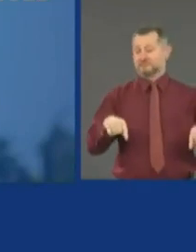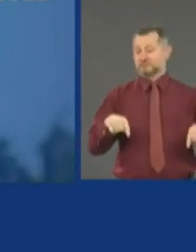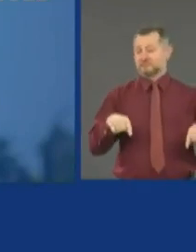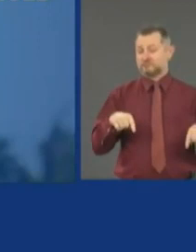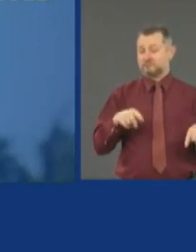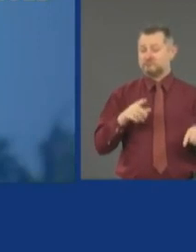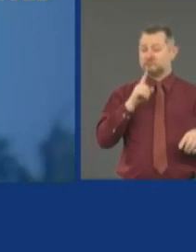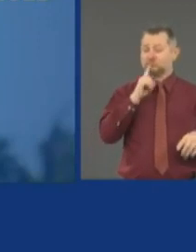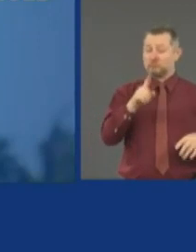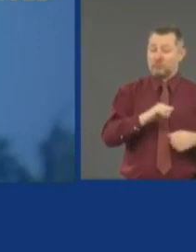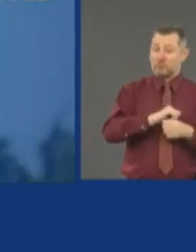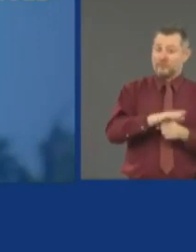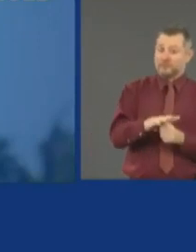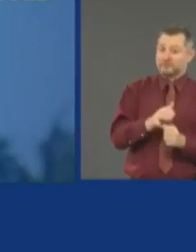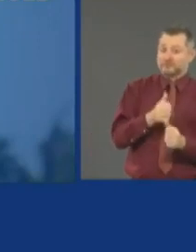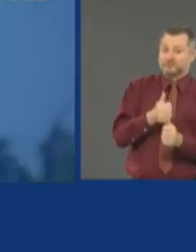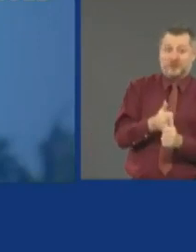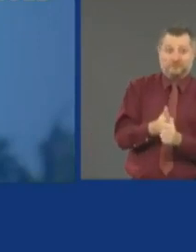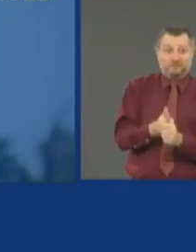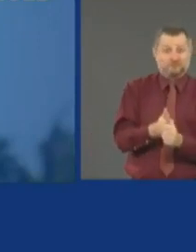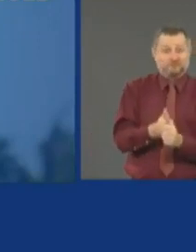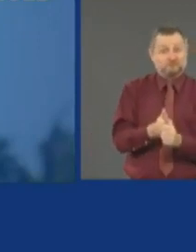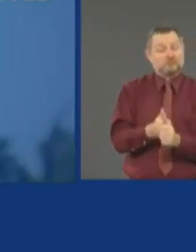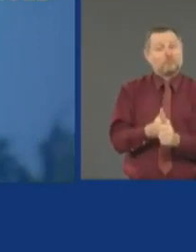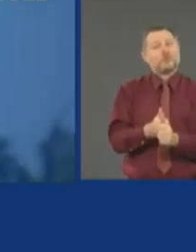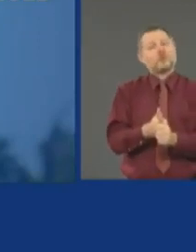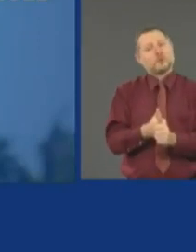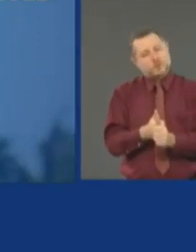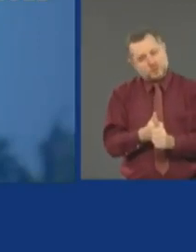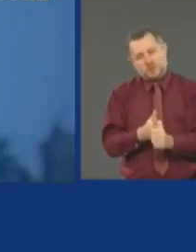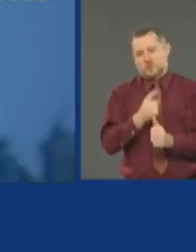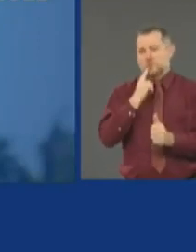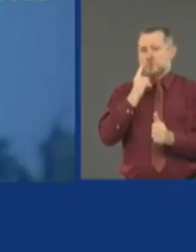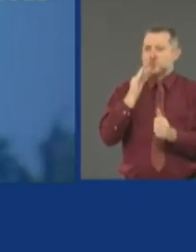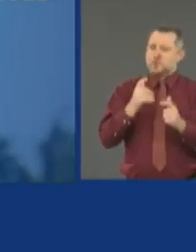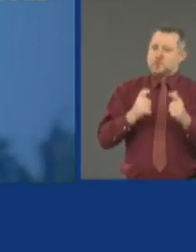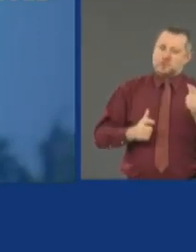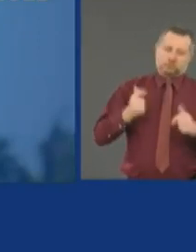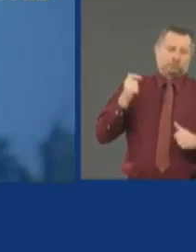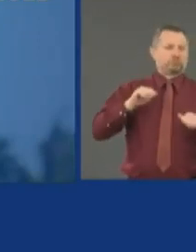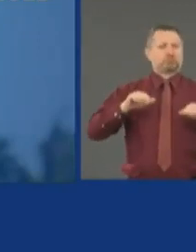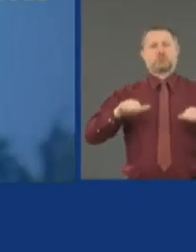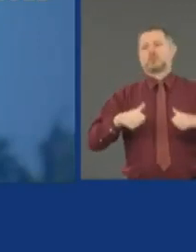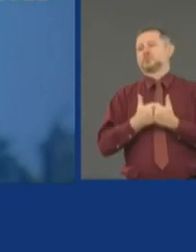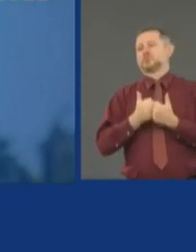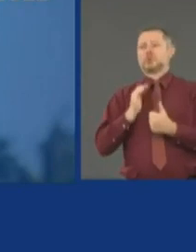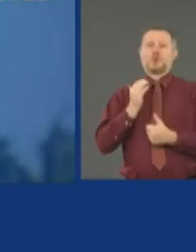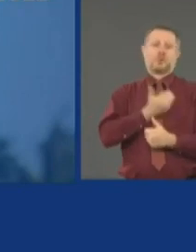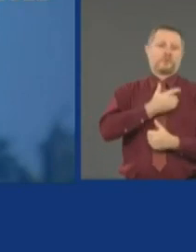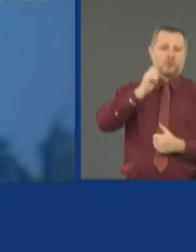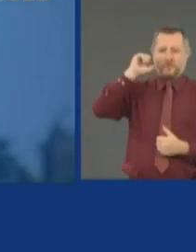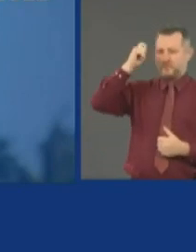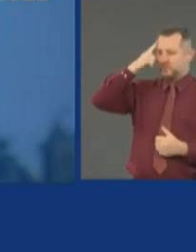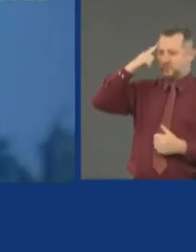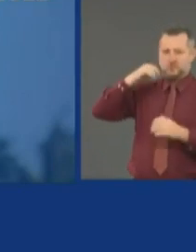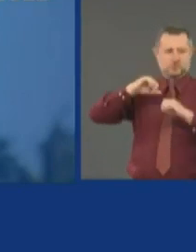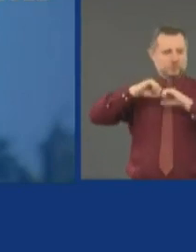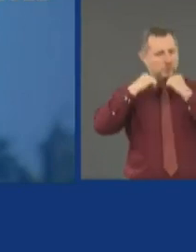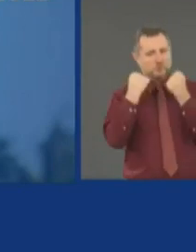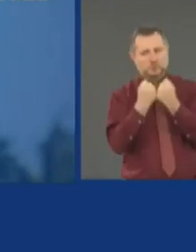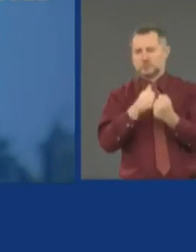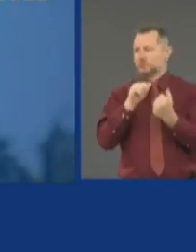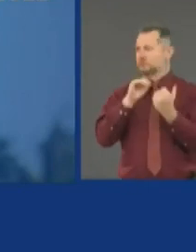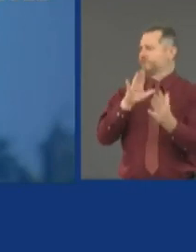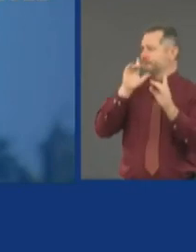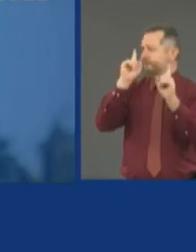was the greatest challenge that government and society has had in